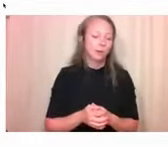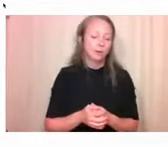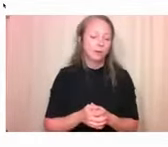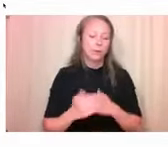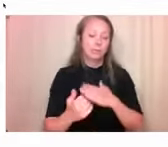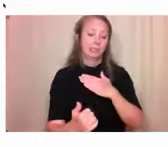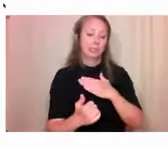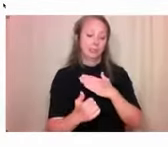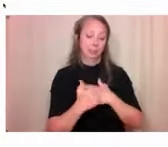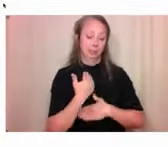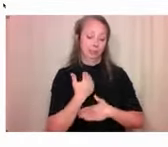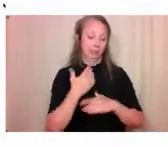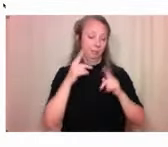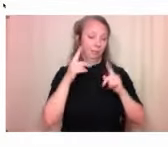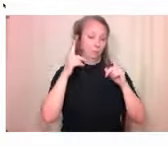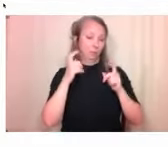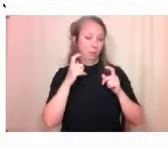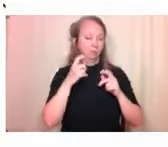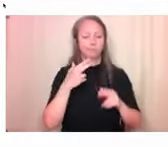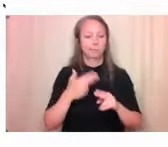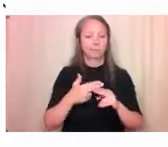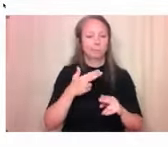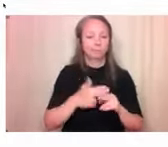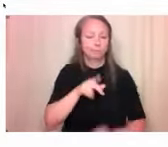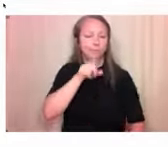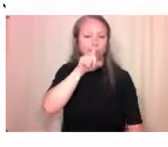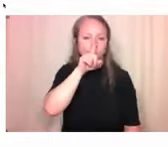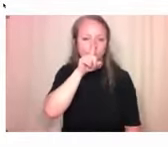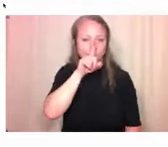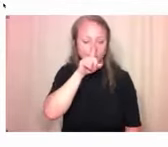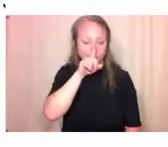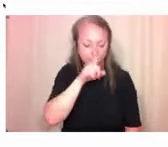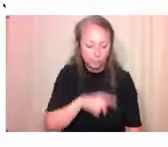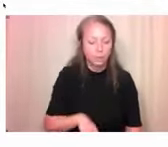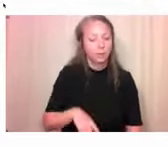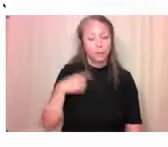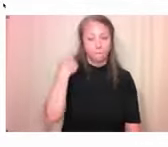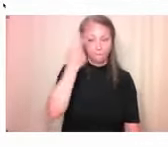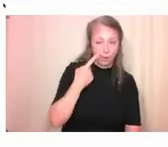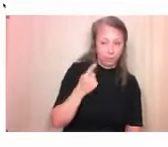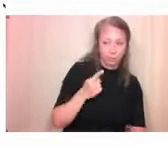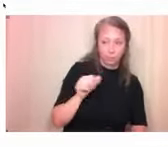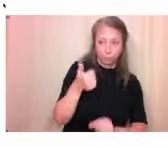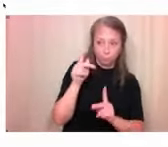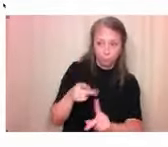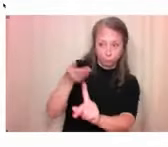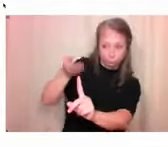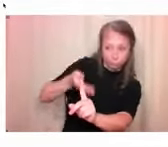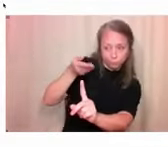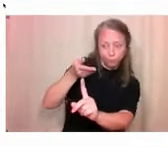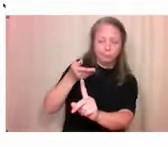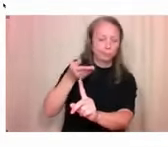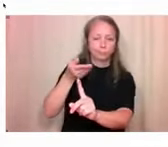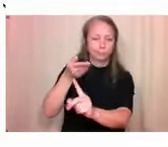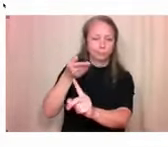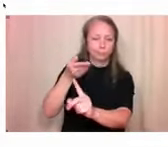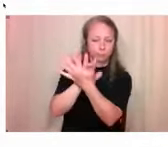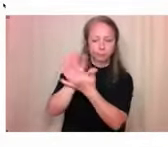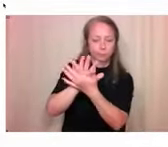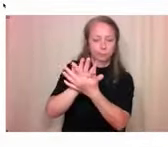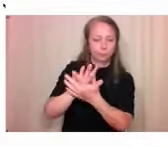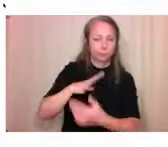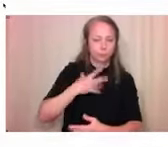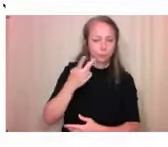be really great to avoid taking photos where people's faces are visible, as well as photos of private businesses or property.